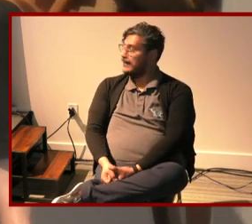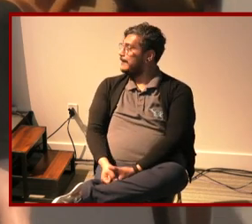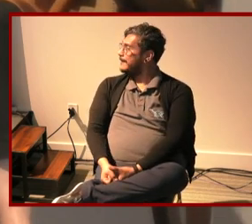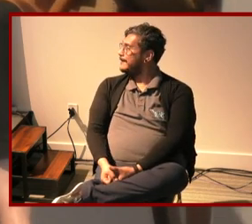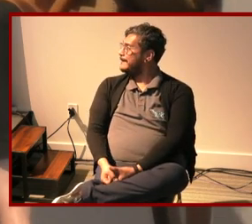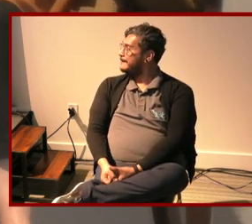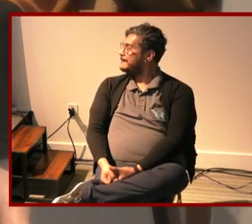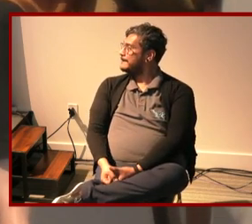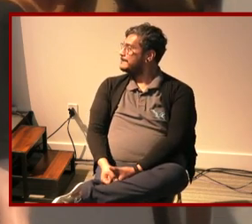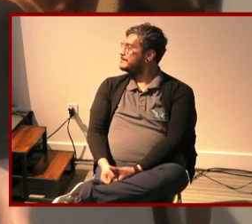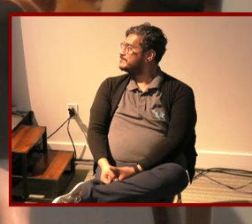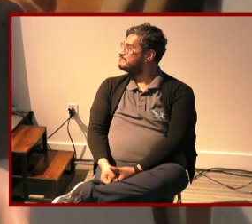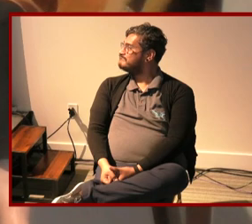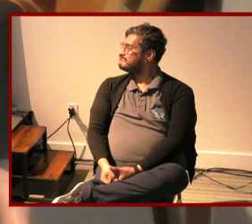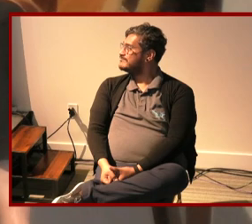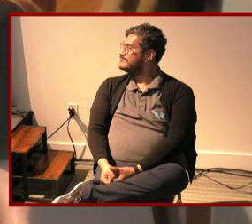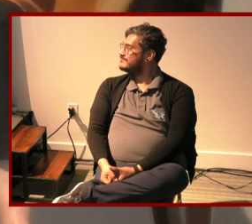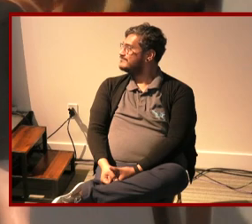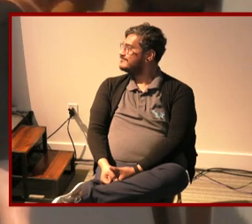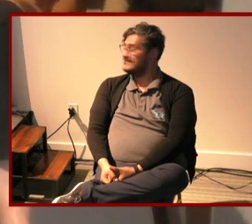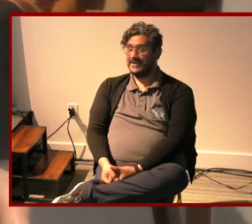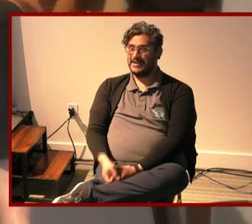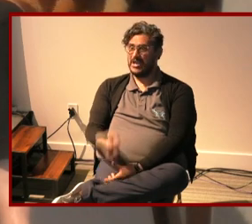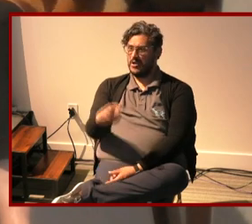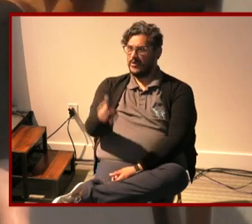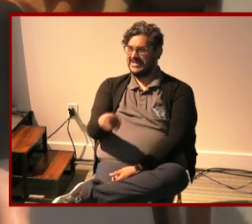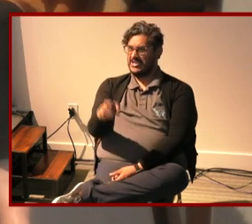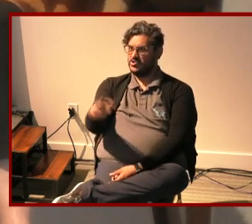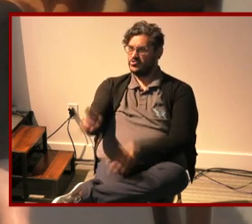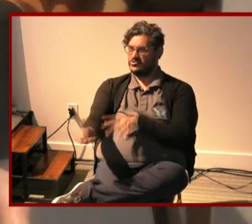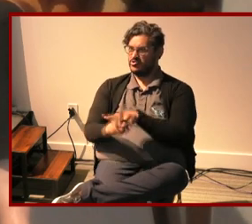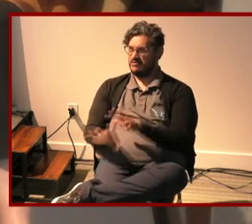thank you we need you in class every day